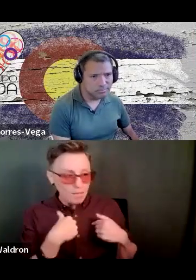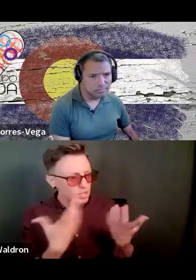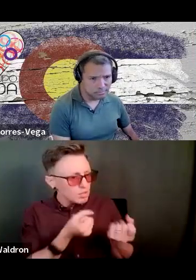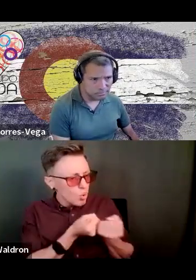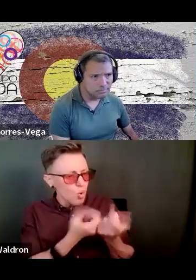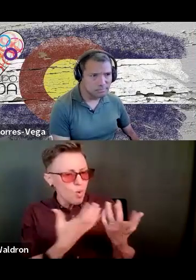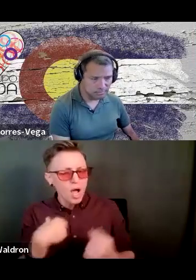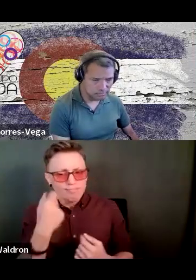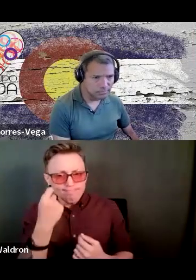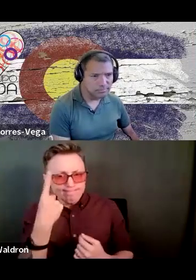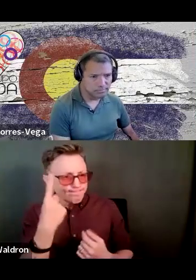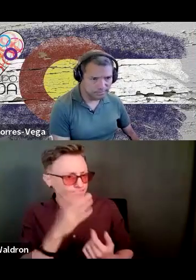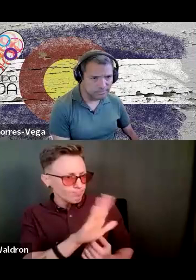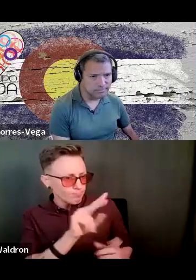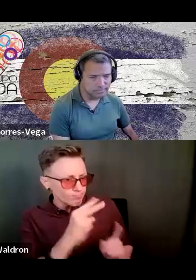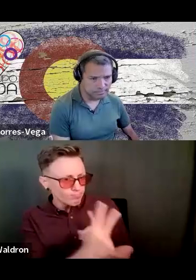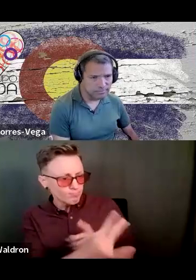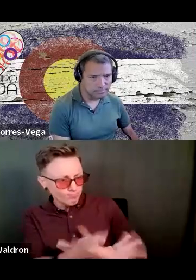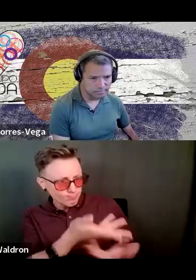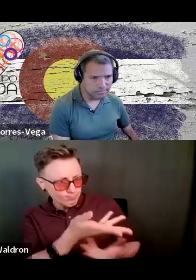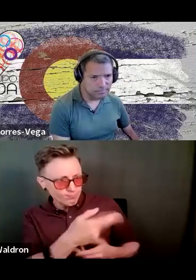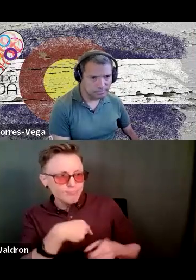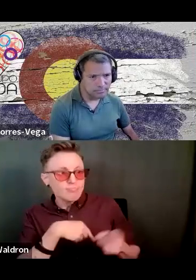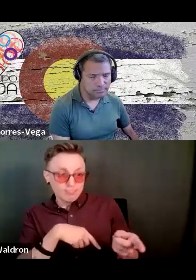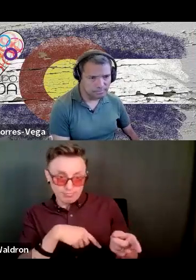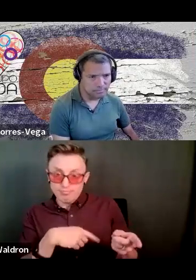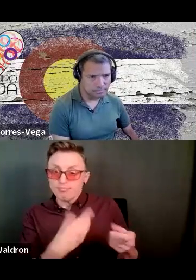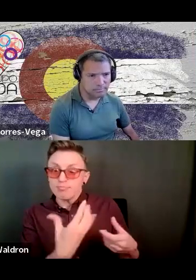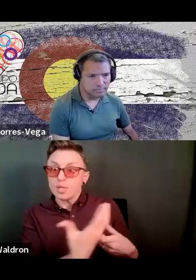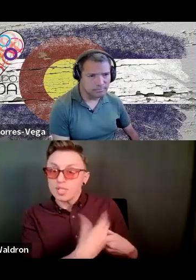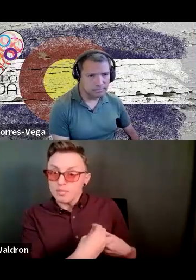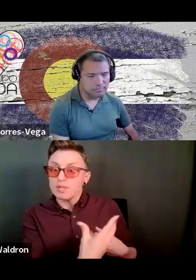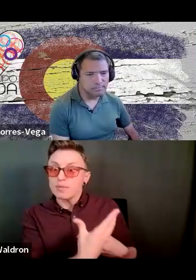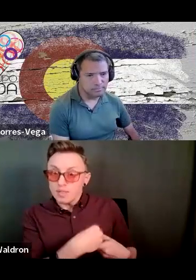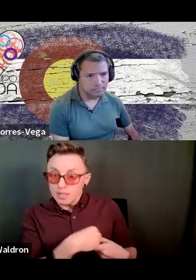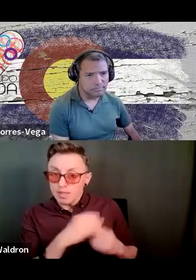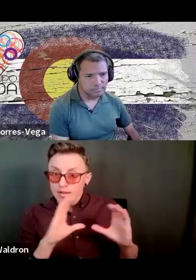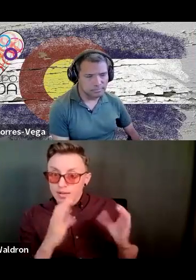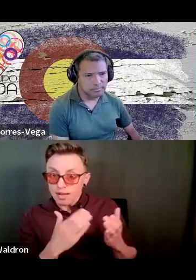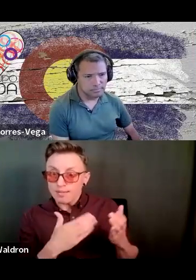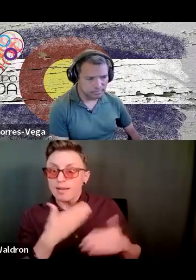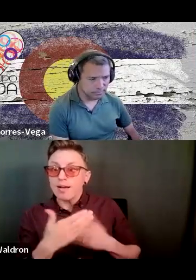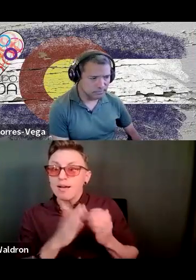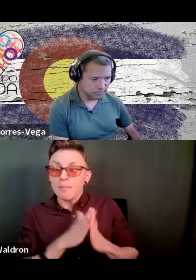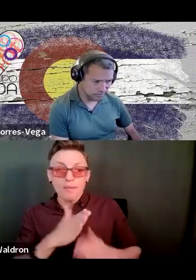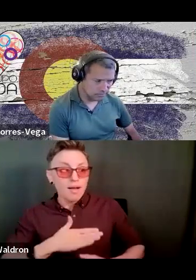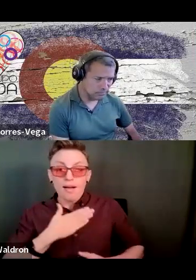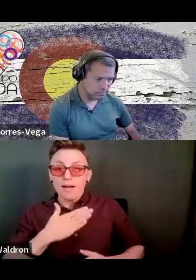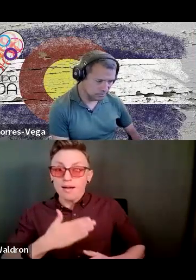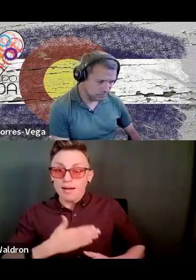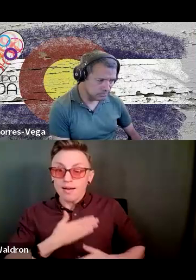understand you, you know? And so she started participating and she became happier because